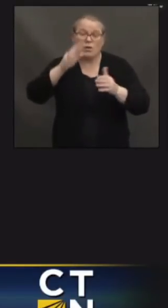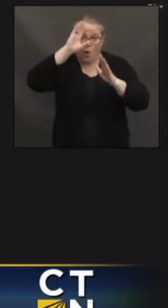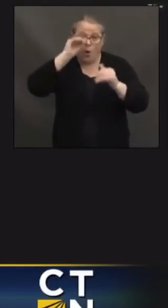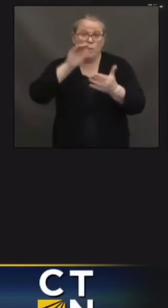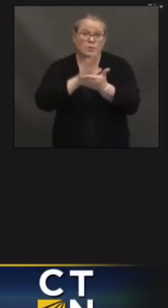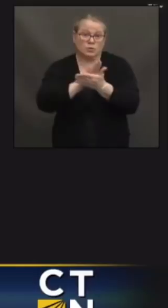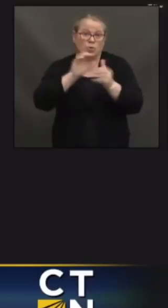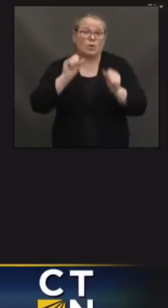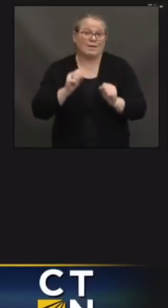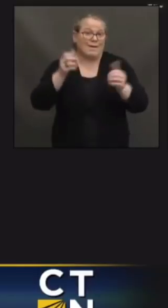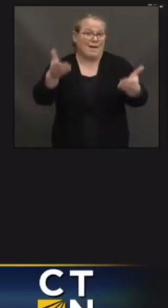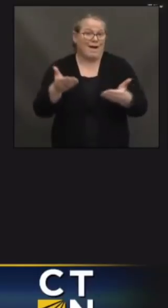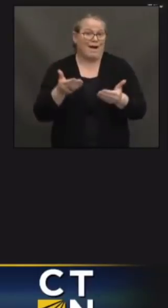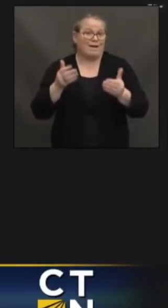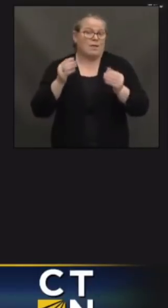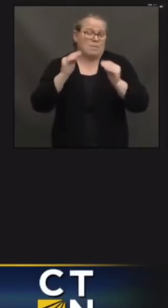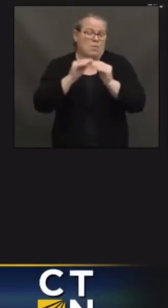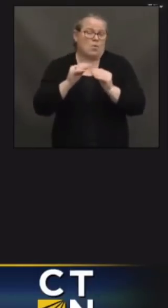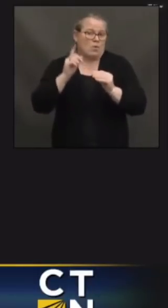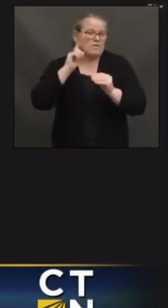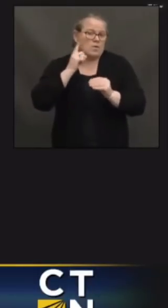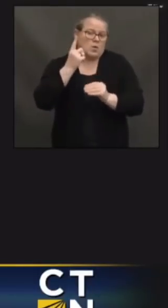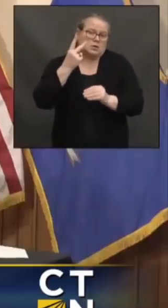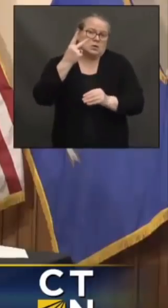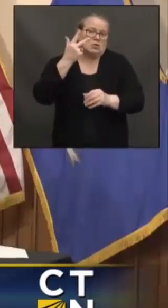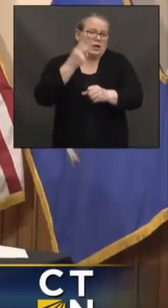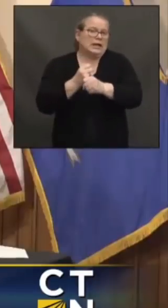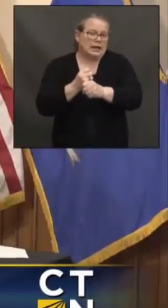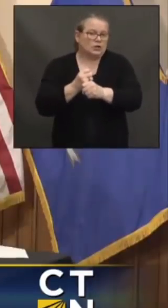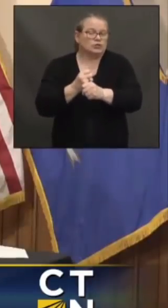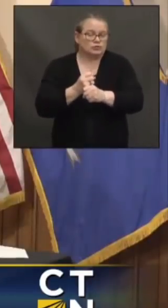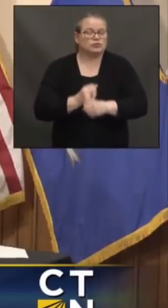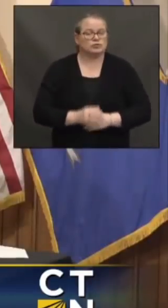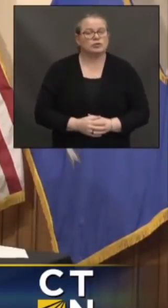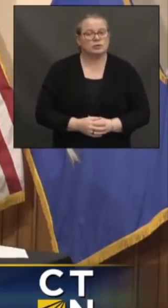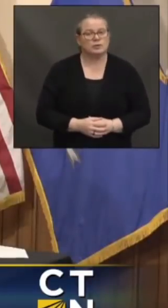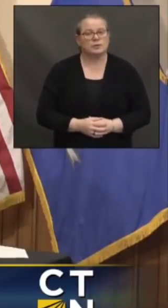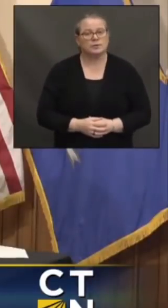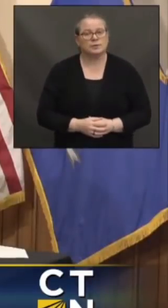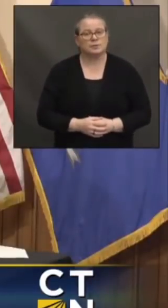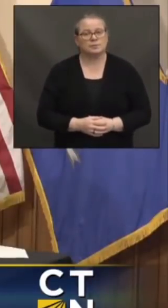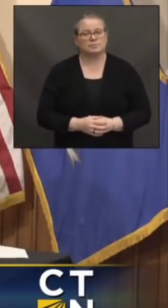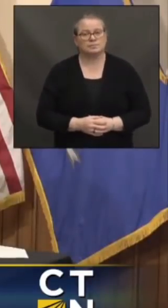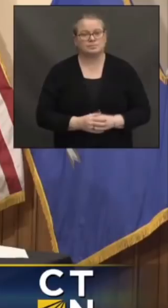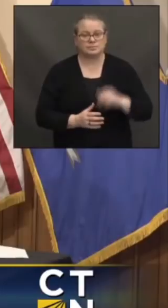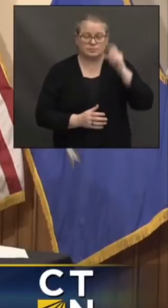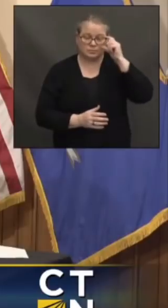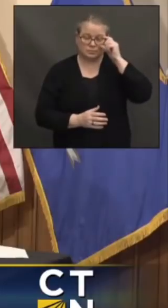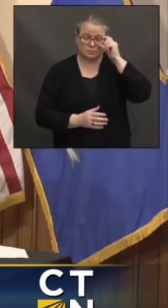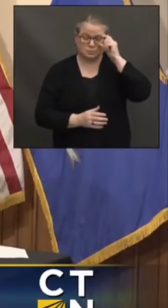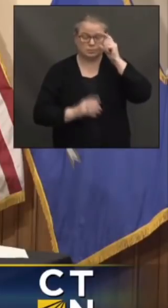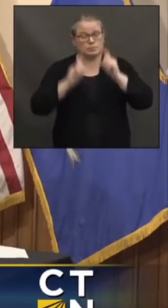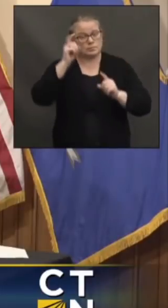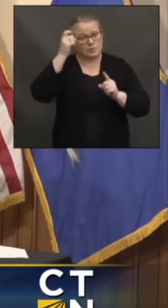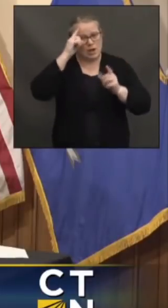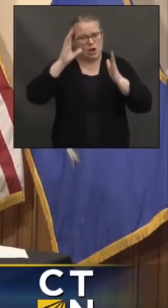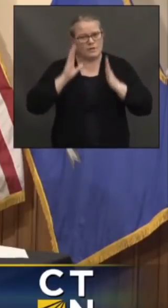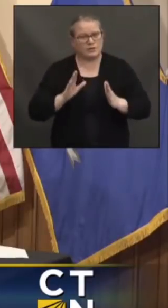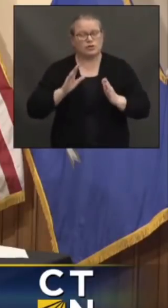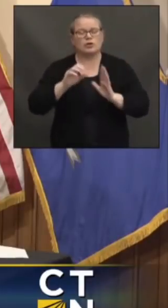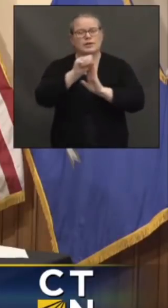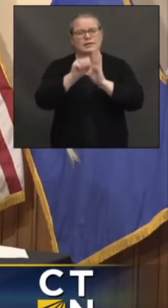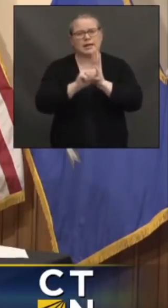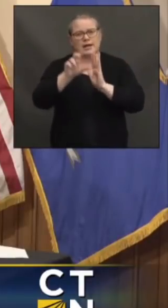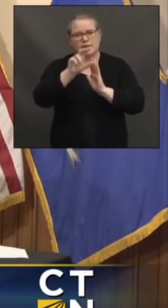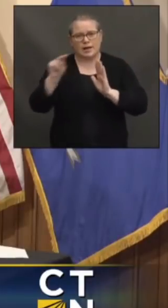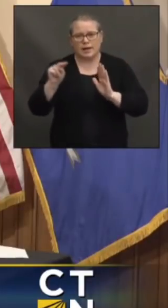for more than one school year. Governor, the state of Connecticut, the way it used the Arrow money